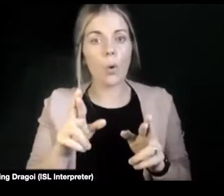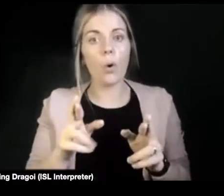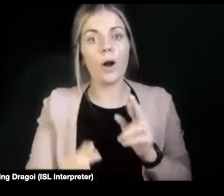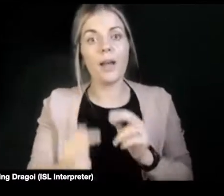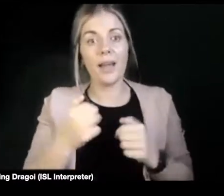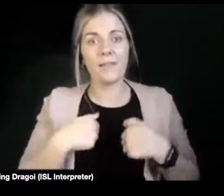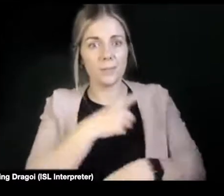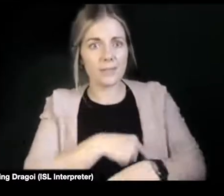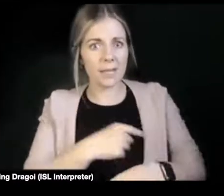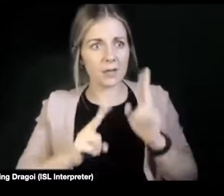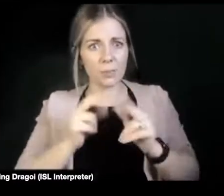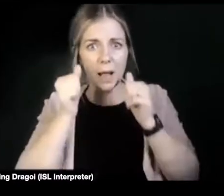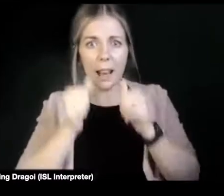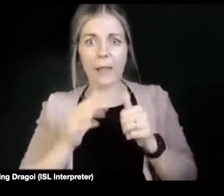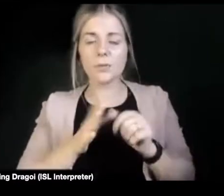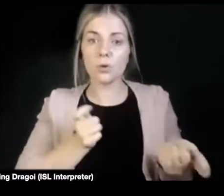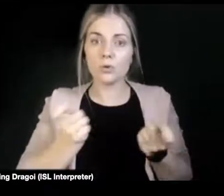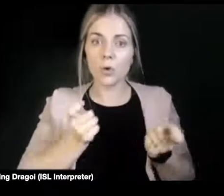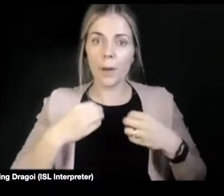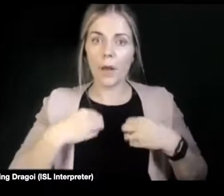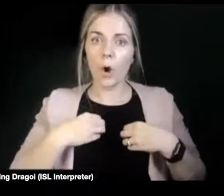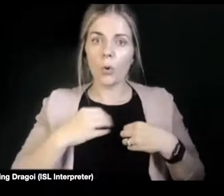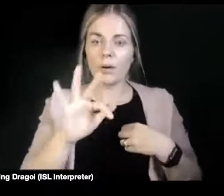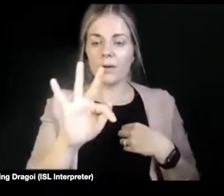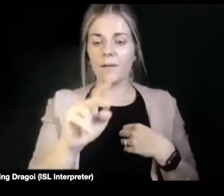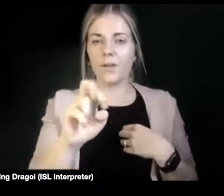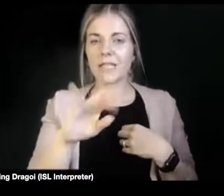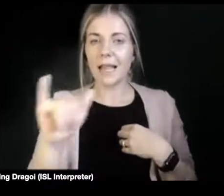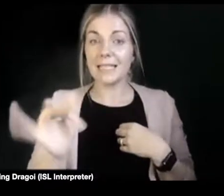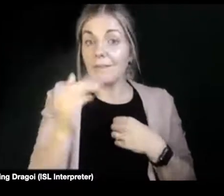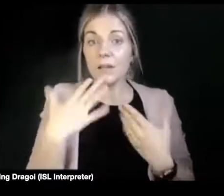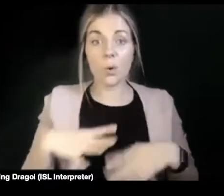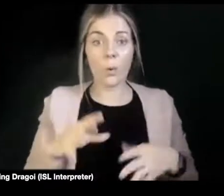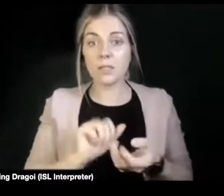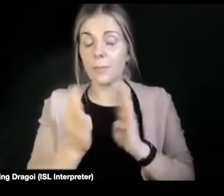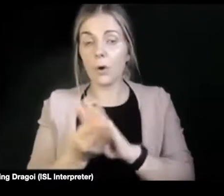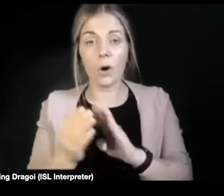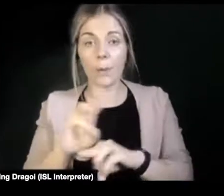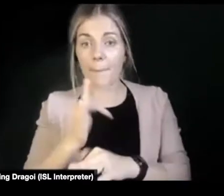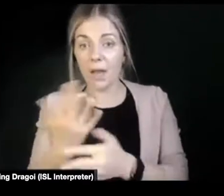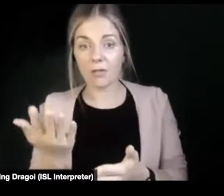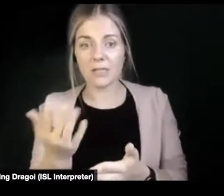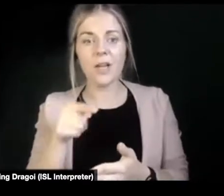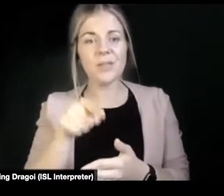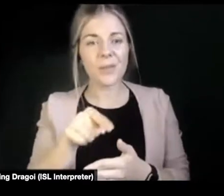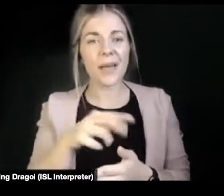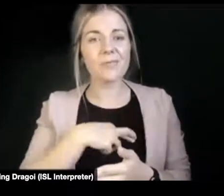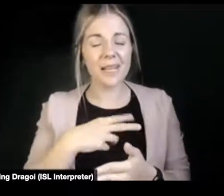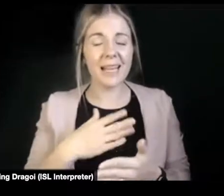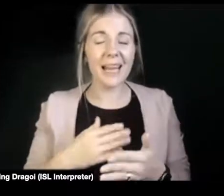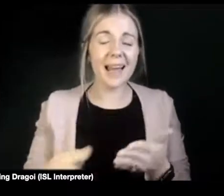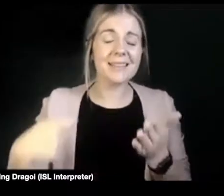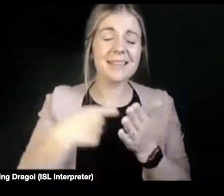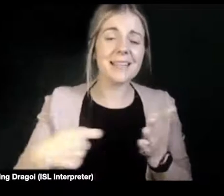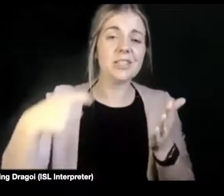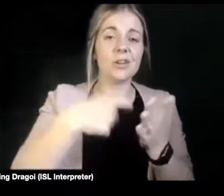don't want to become a parent. So this having to prove over and above what non-disabled people experience really came out in our